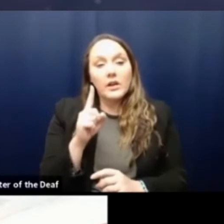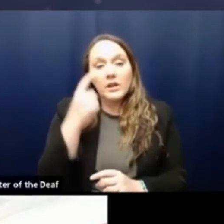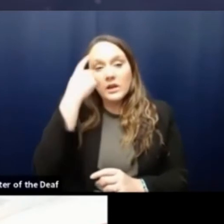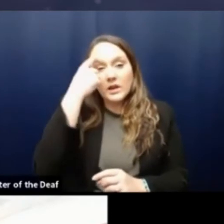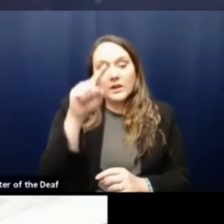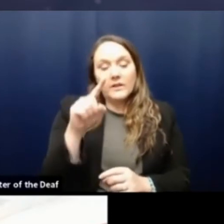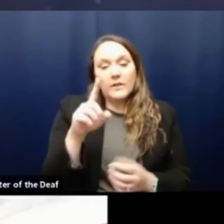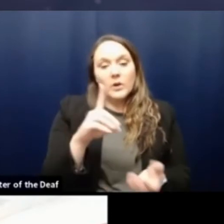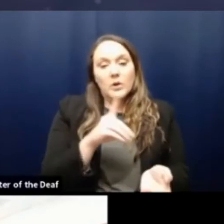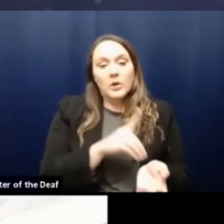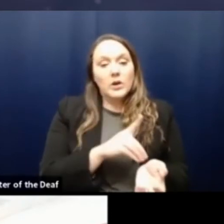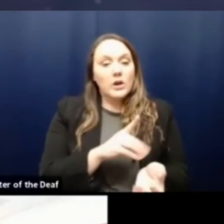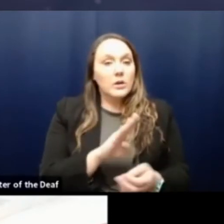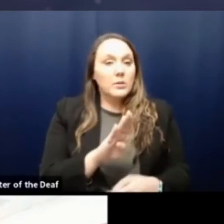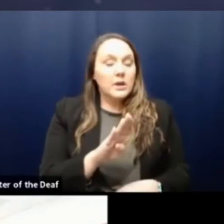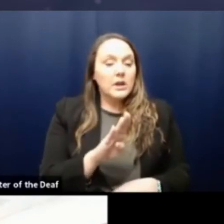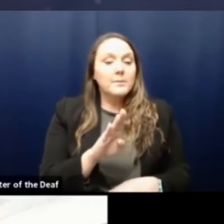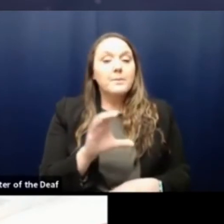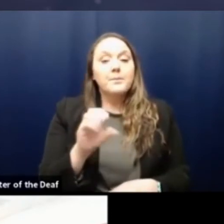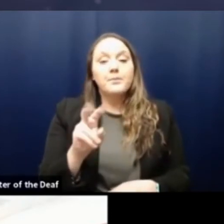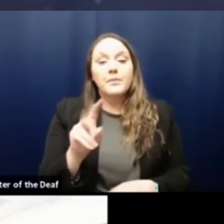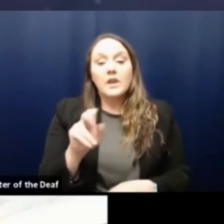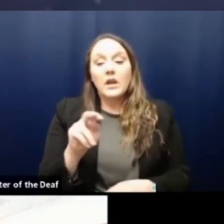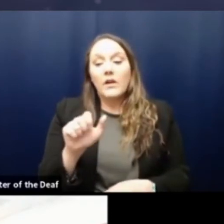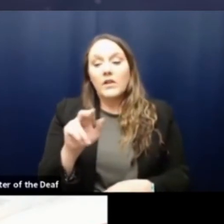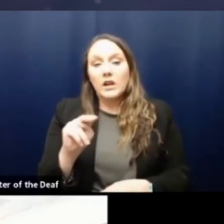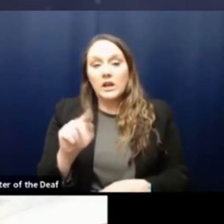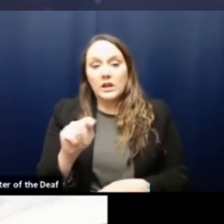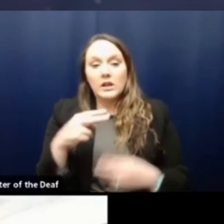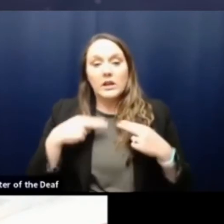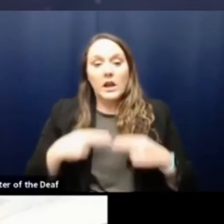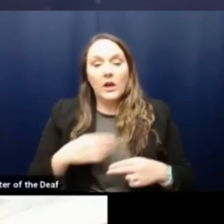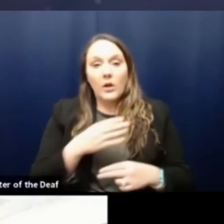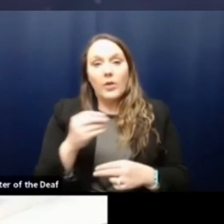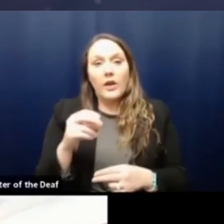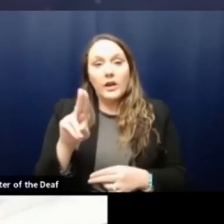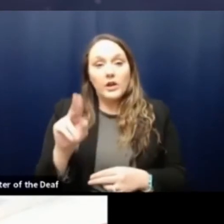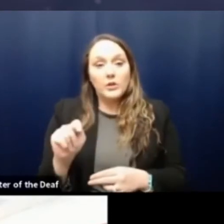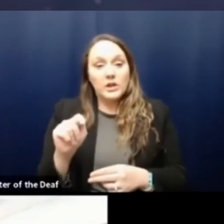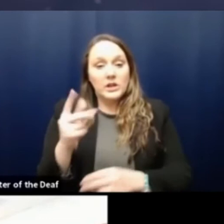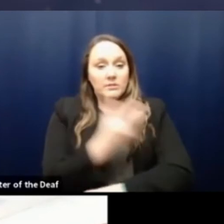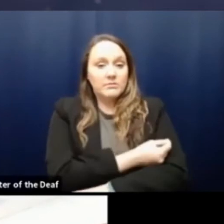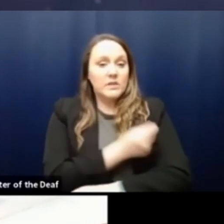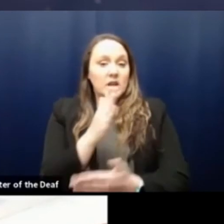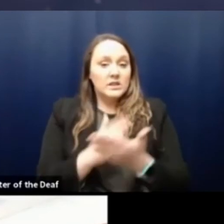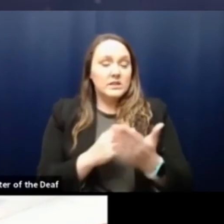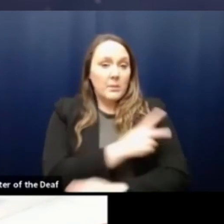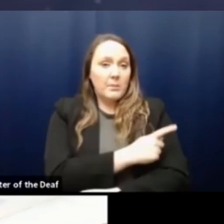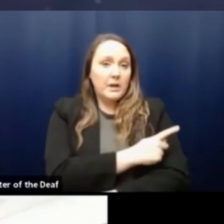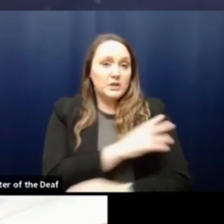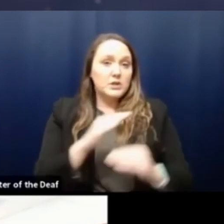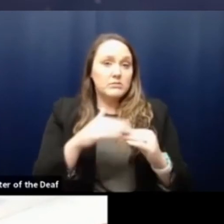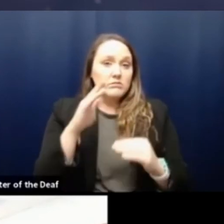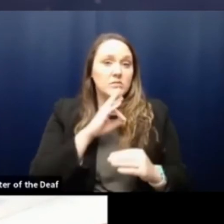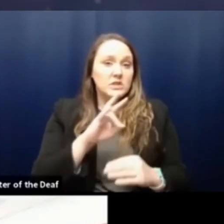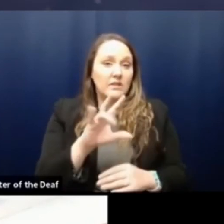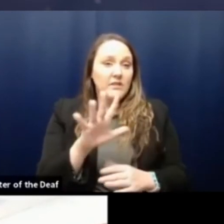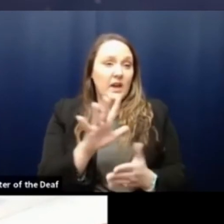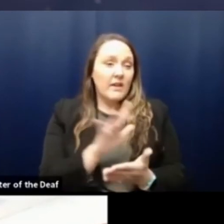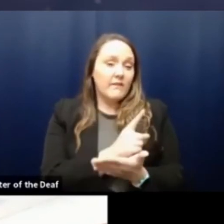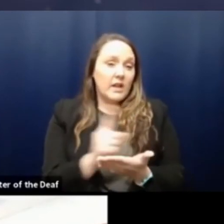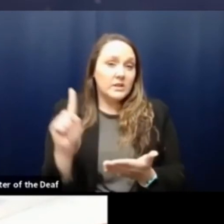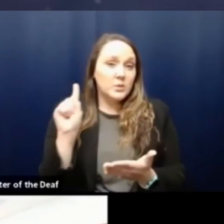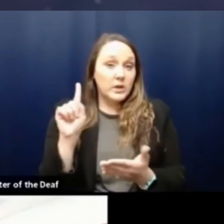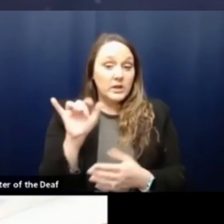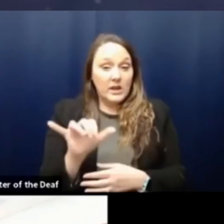uh, Dr. Buchanan, Covenant Health and UT Medical Center vaccinated some patients 75 and older last week. Is this a sign that